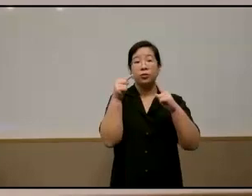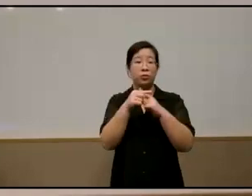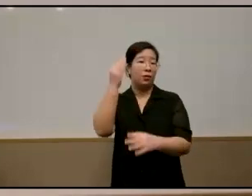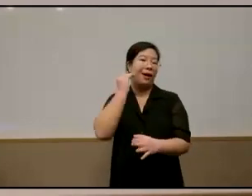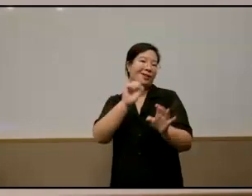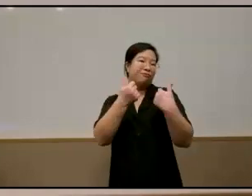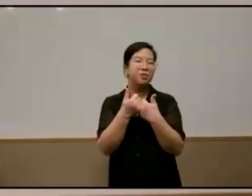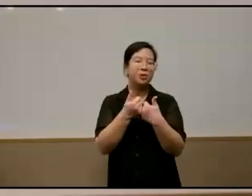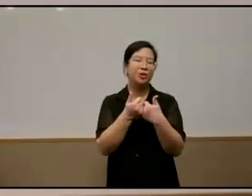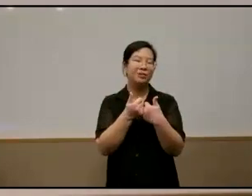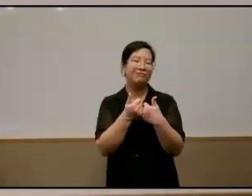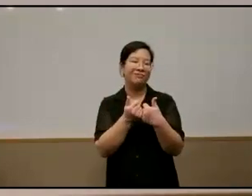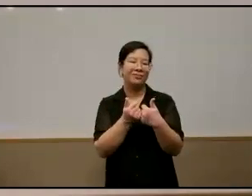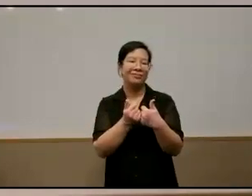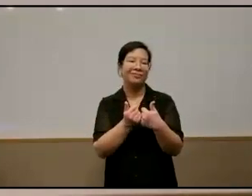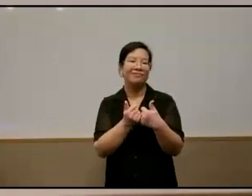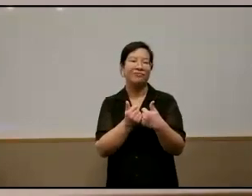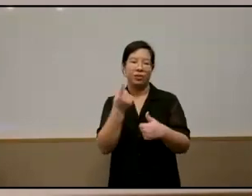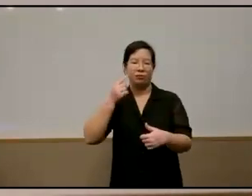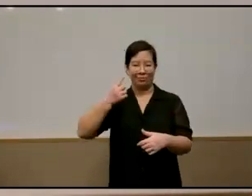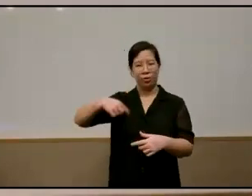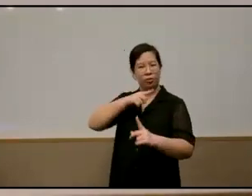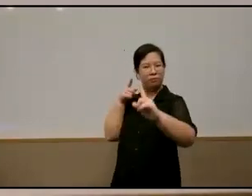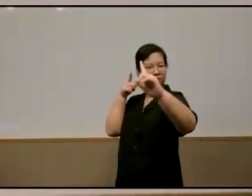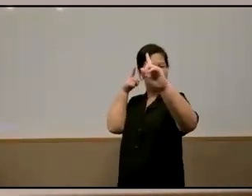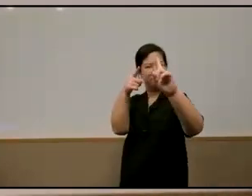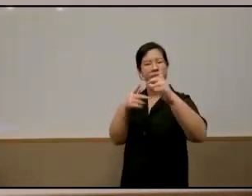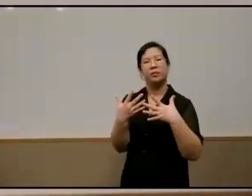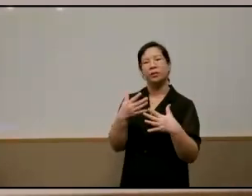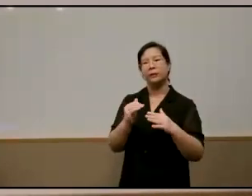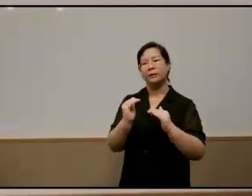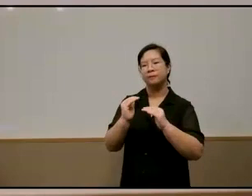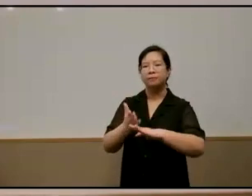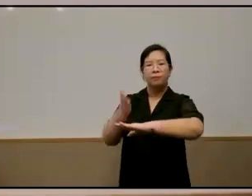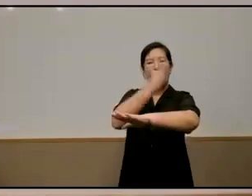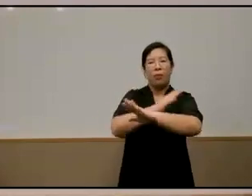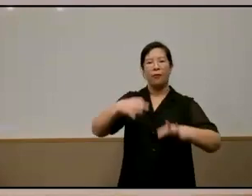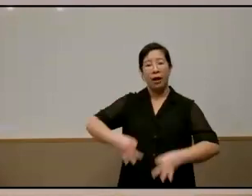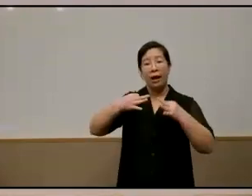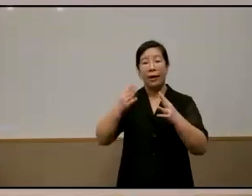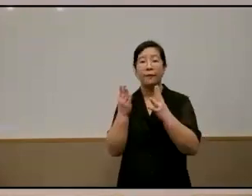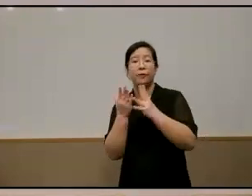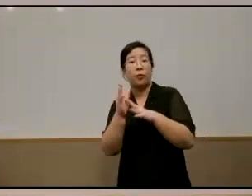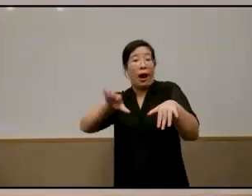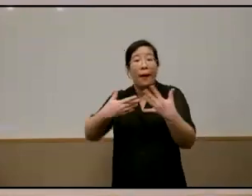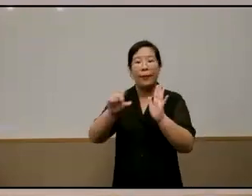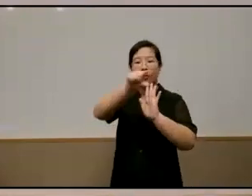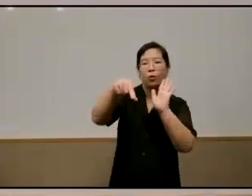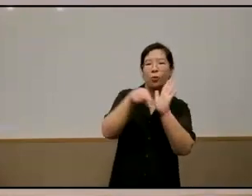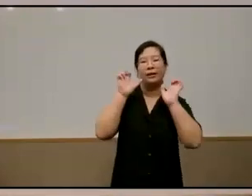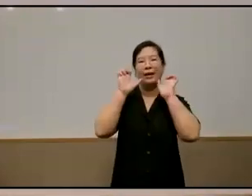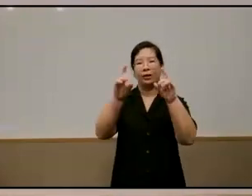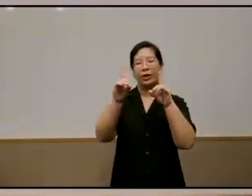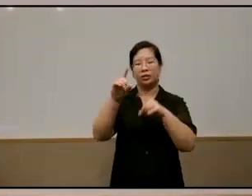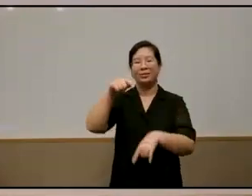foundation this is which have a mission and vision to improve lives through quality education this is